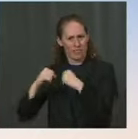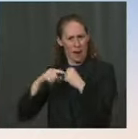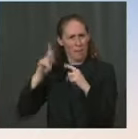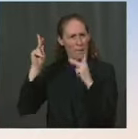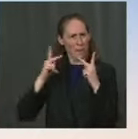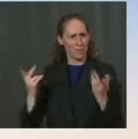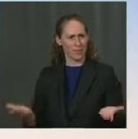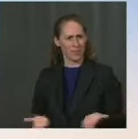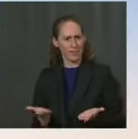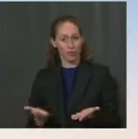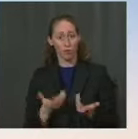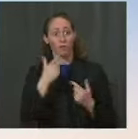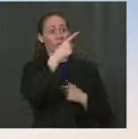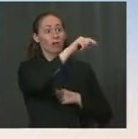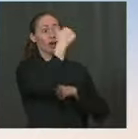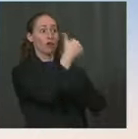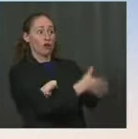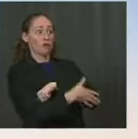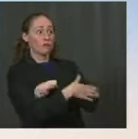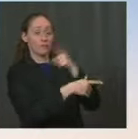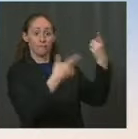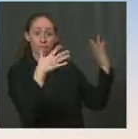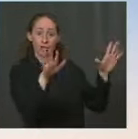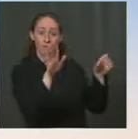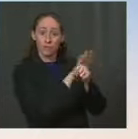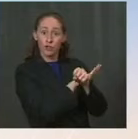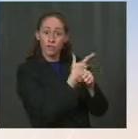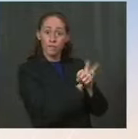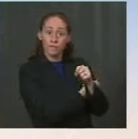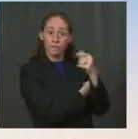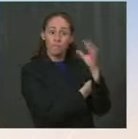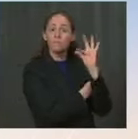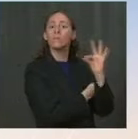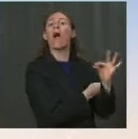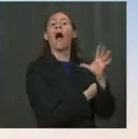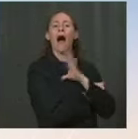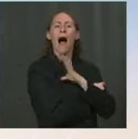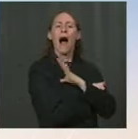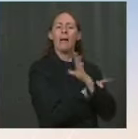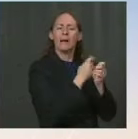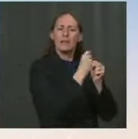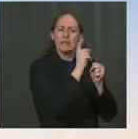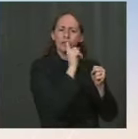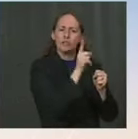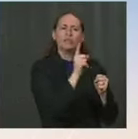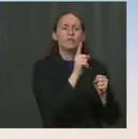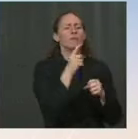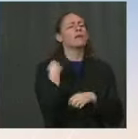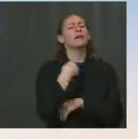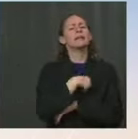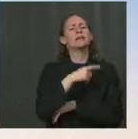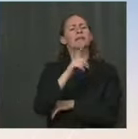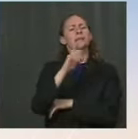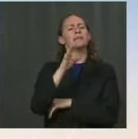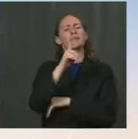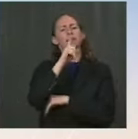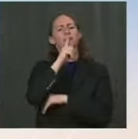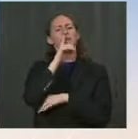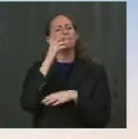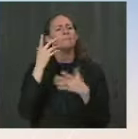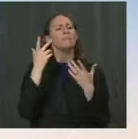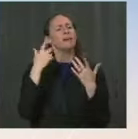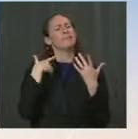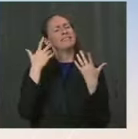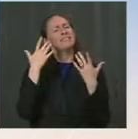the United States are fully vaccinated with limited exceptions. No decisions have been made yet, but that is a process that's ongoing. We certainly